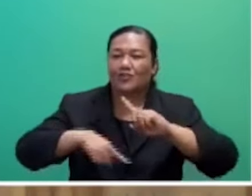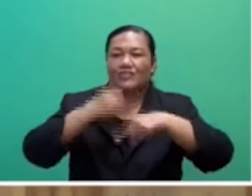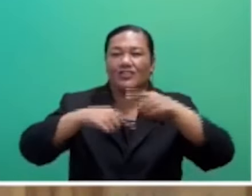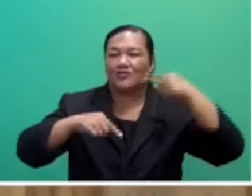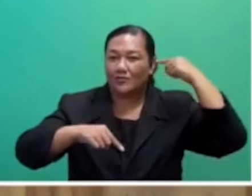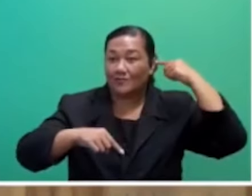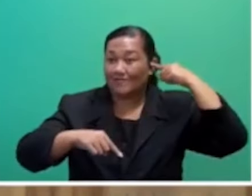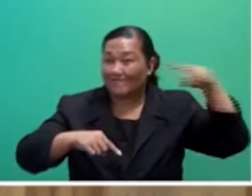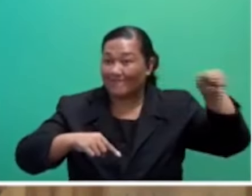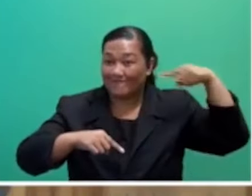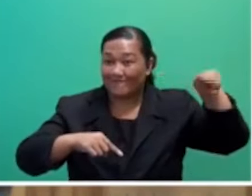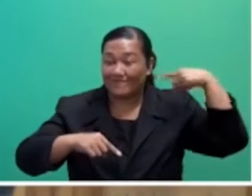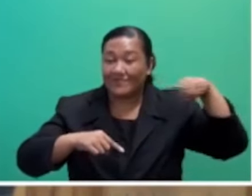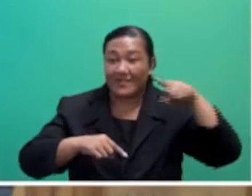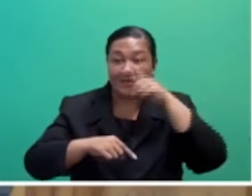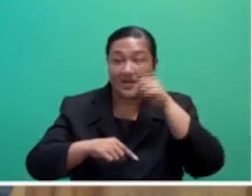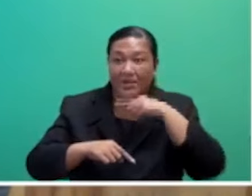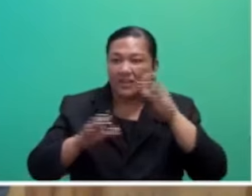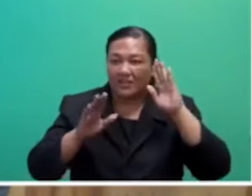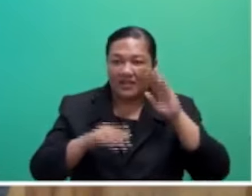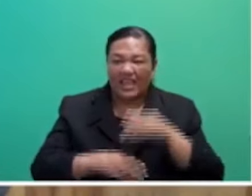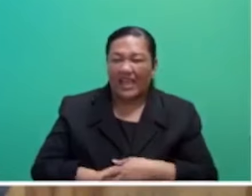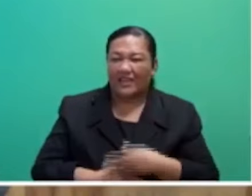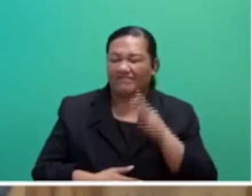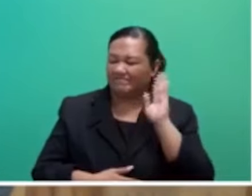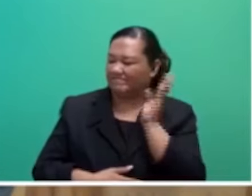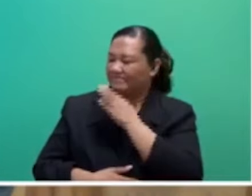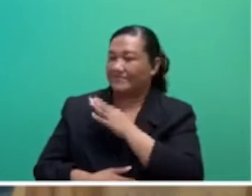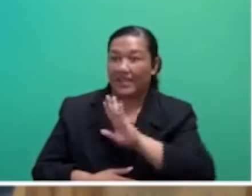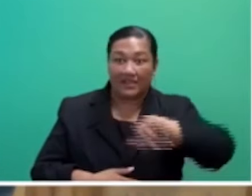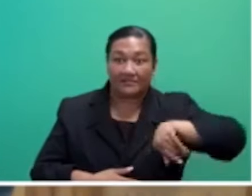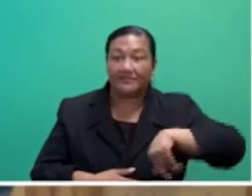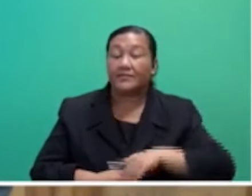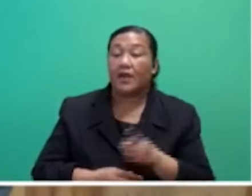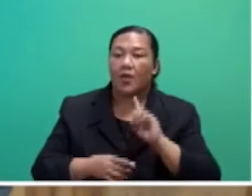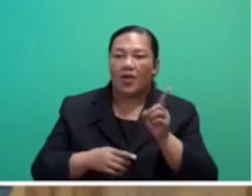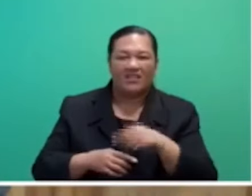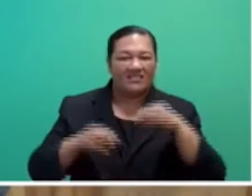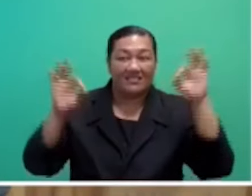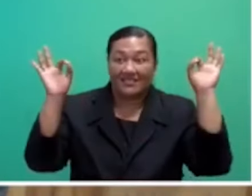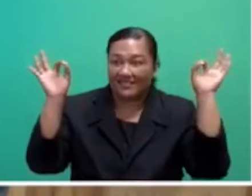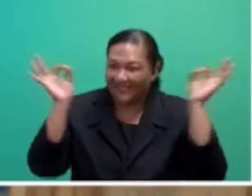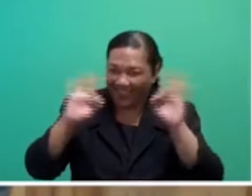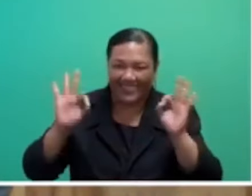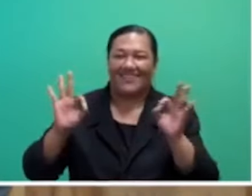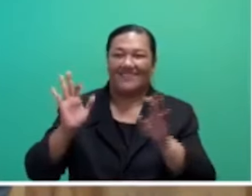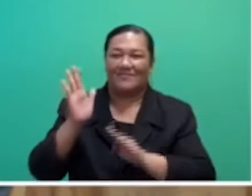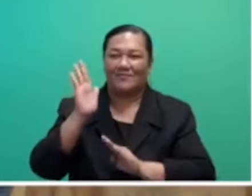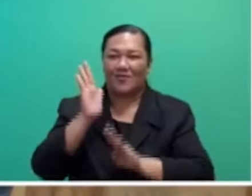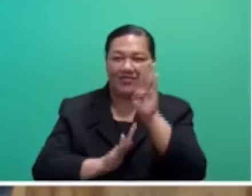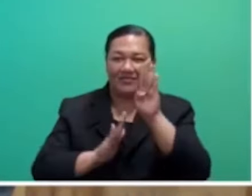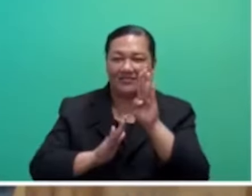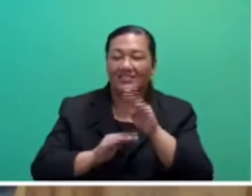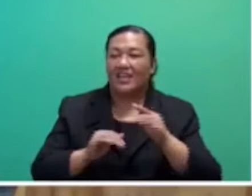and turn a blind eye to their voice and needs, there will be no progress, there will be no economic